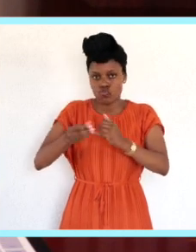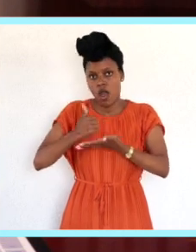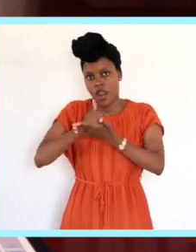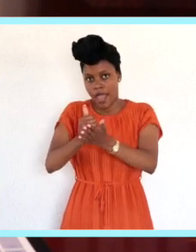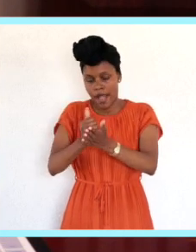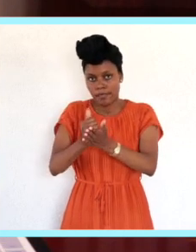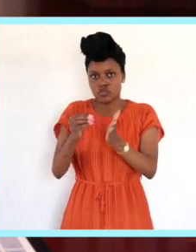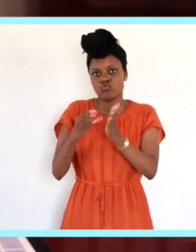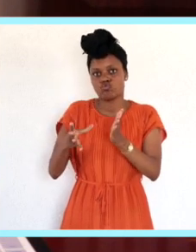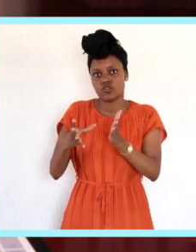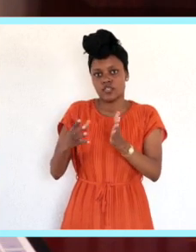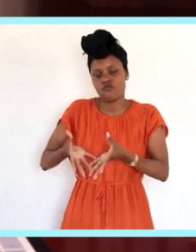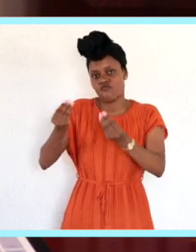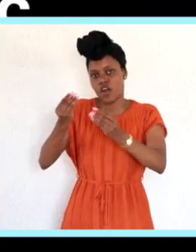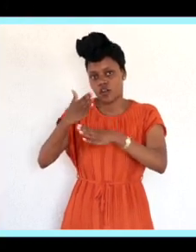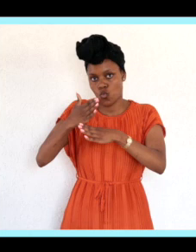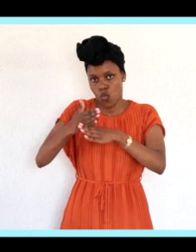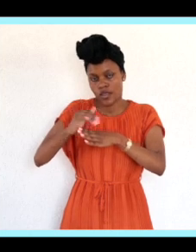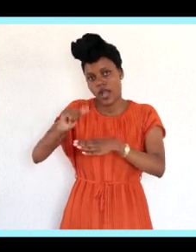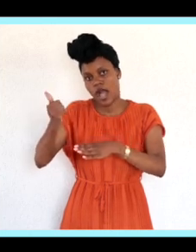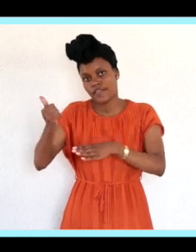getting jobs in other related industries.